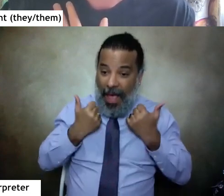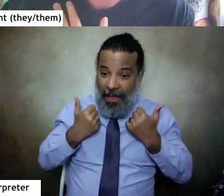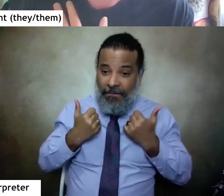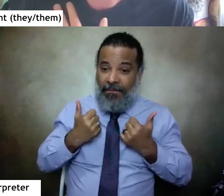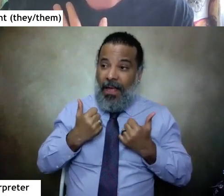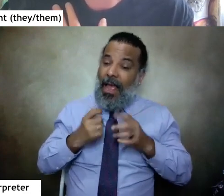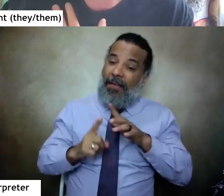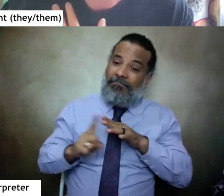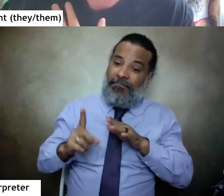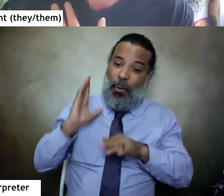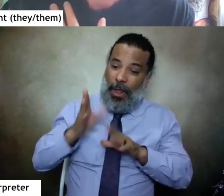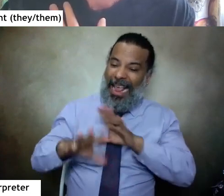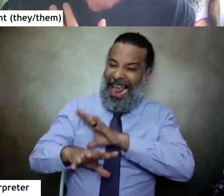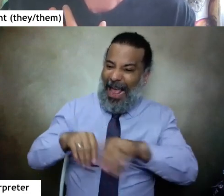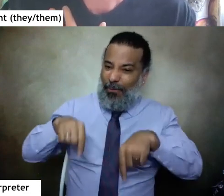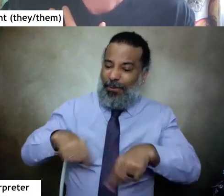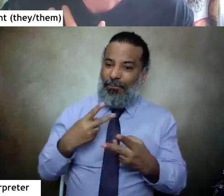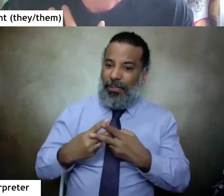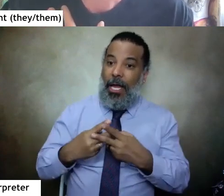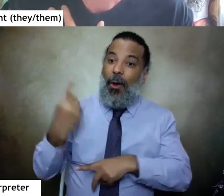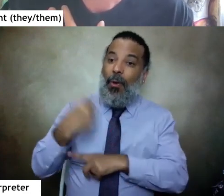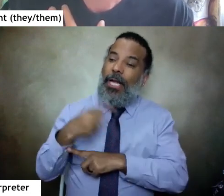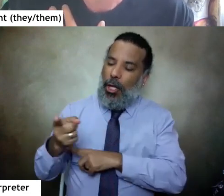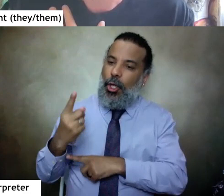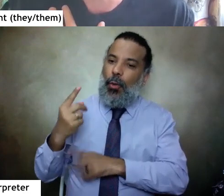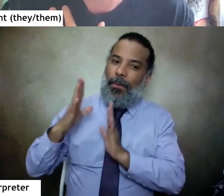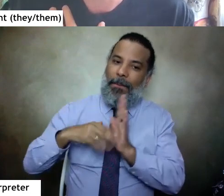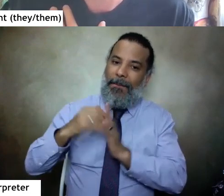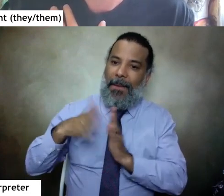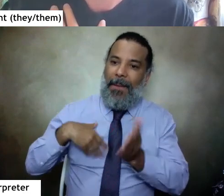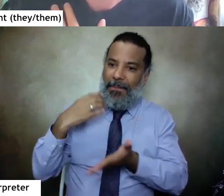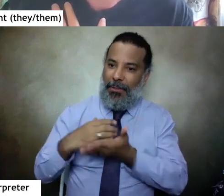And one day you would paint my portrait too.